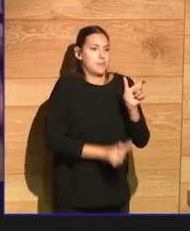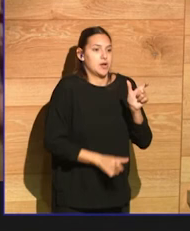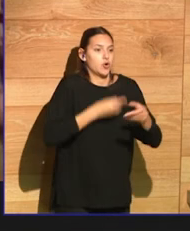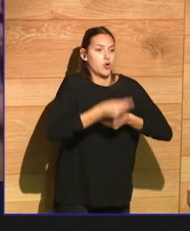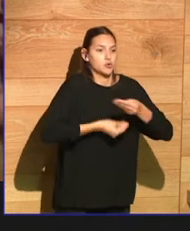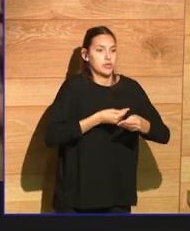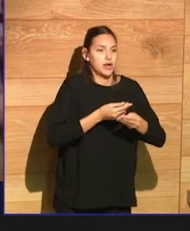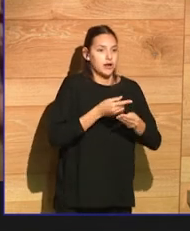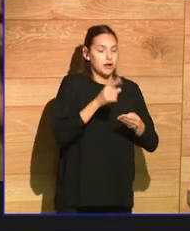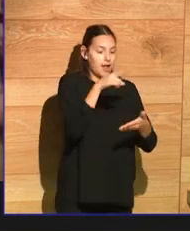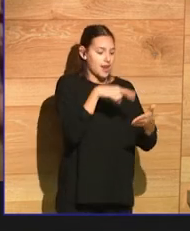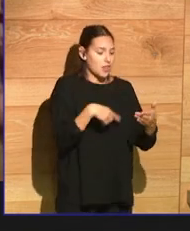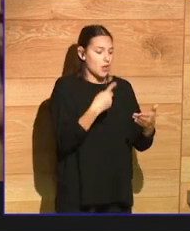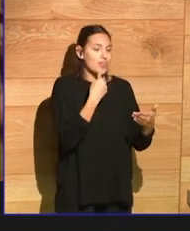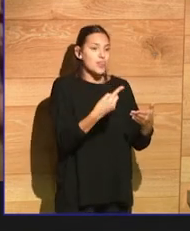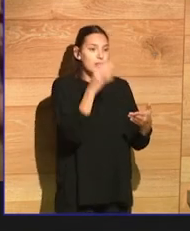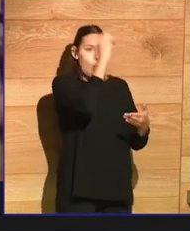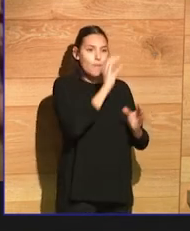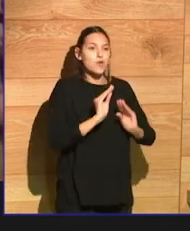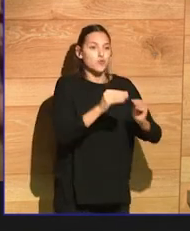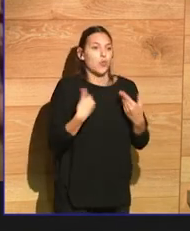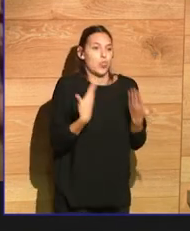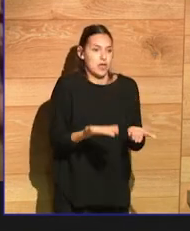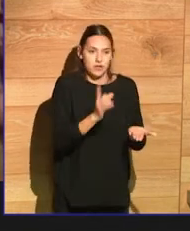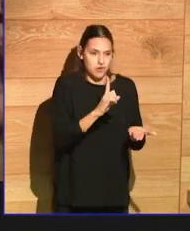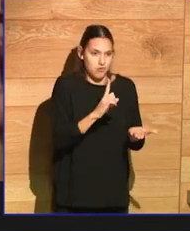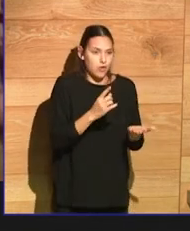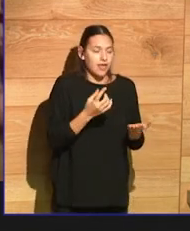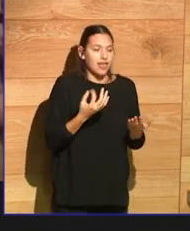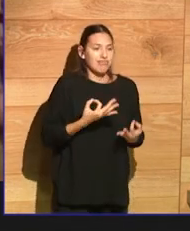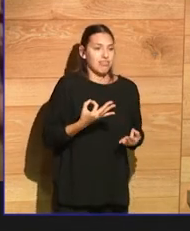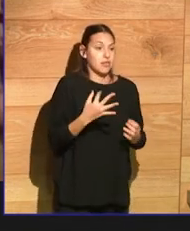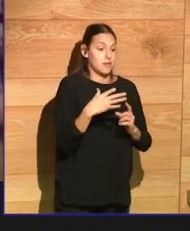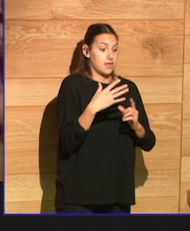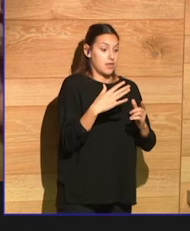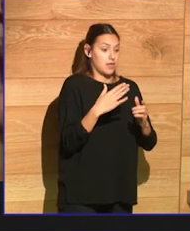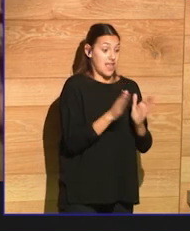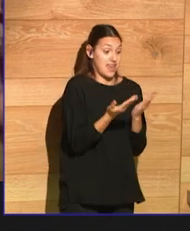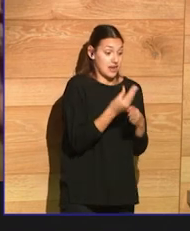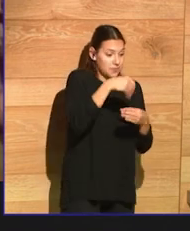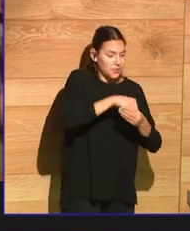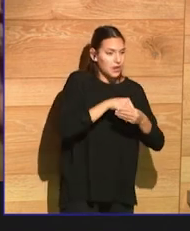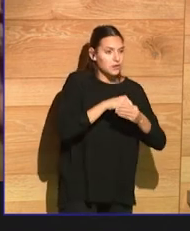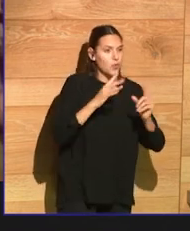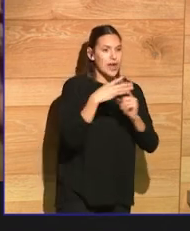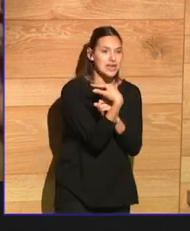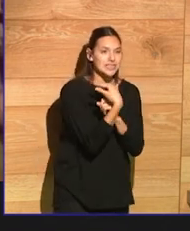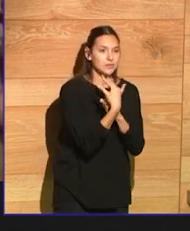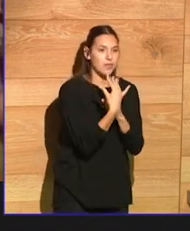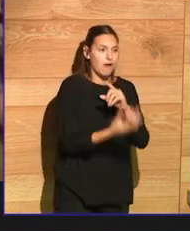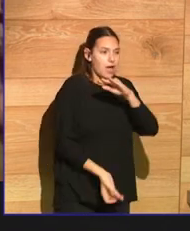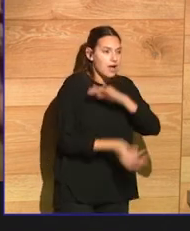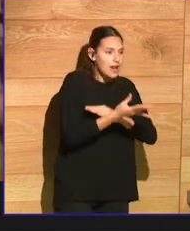You have to create the circumstances on the page that allow and kind of prompt the reader to come to the emotional